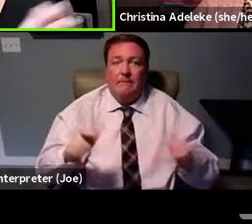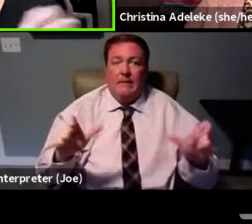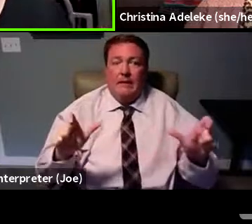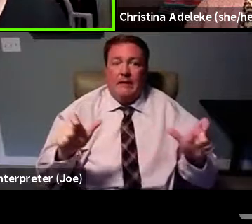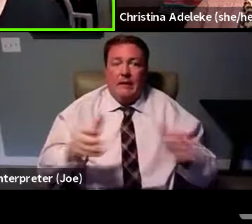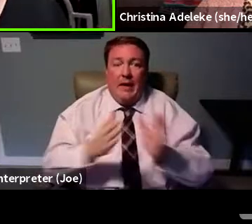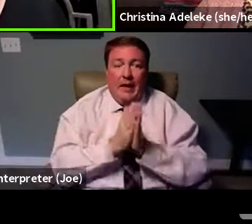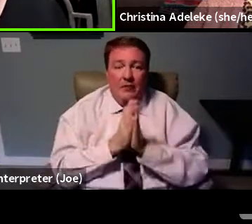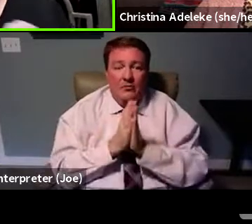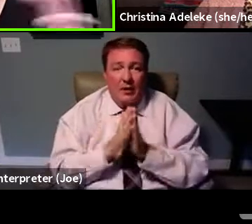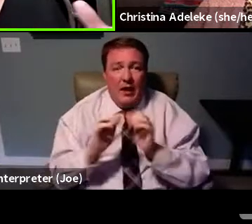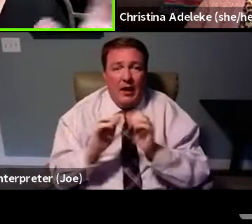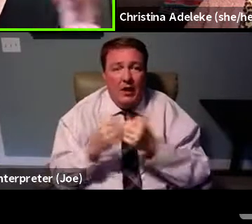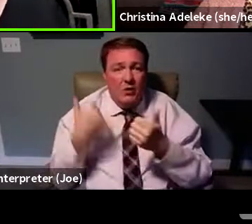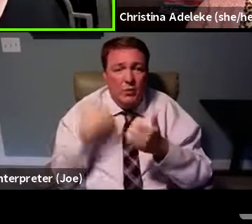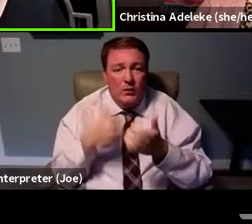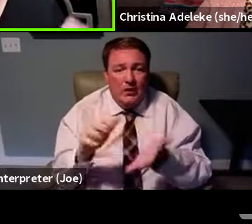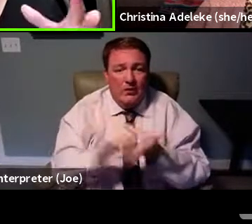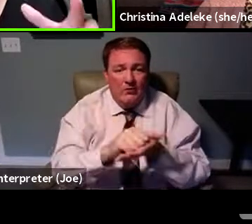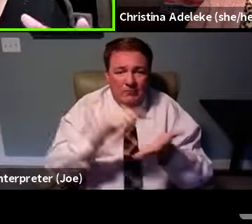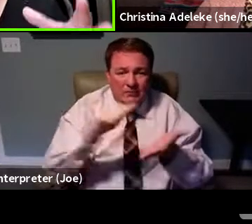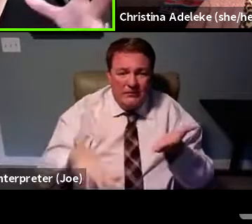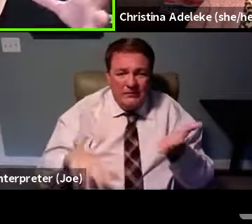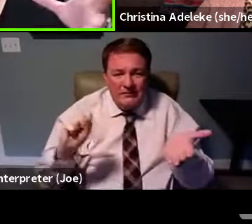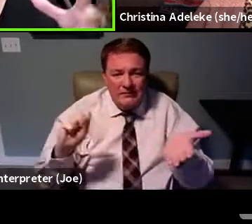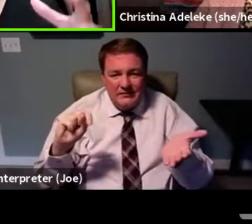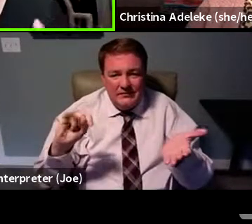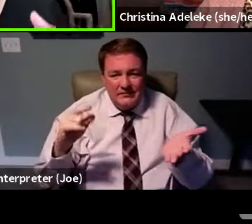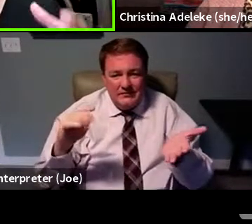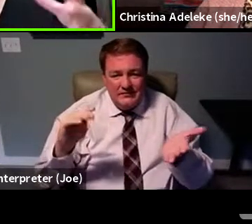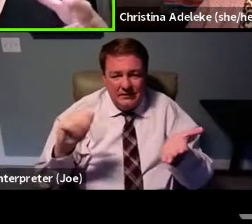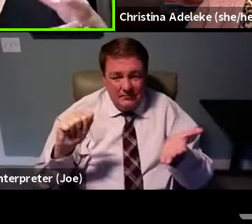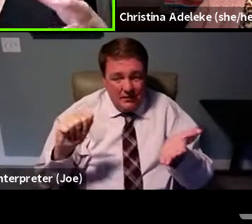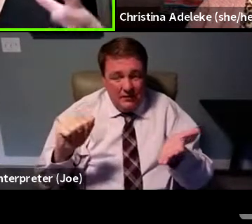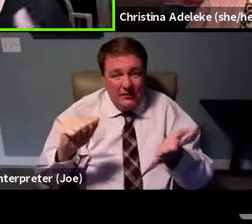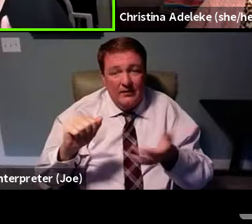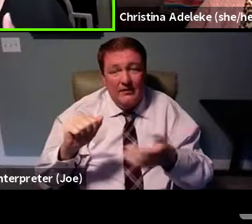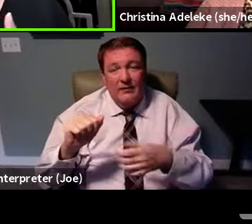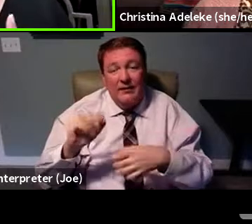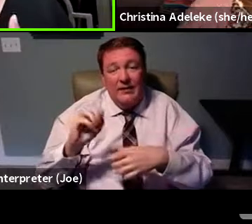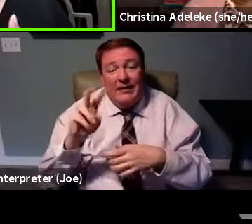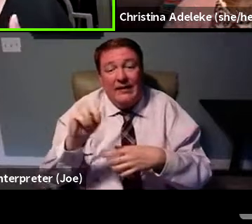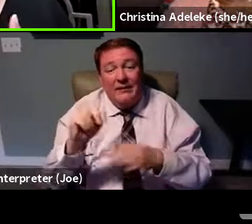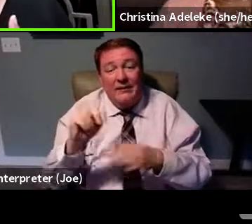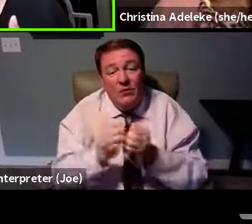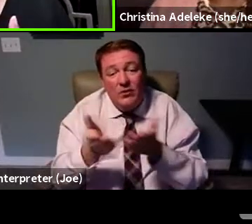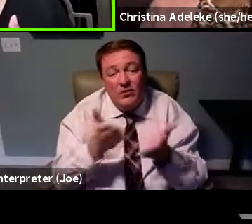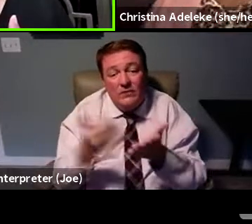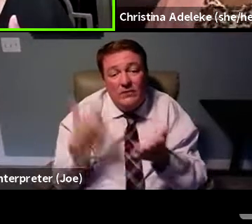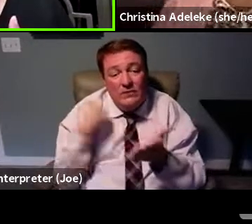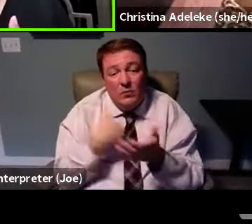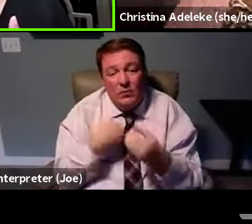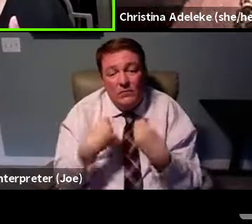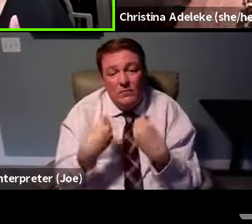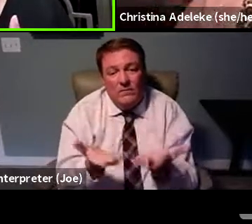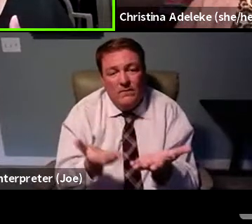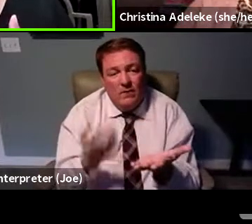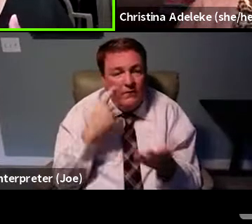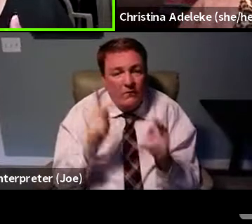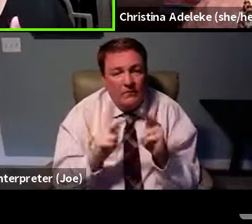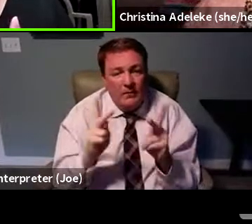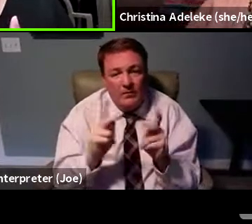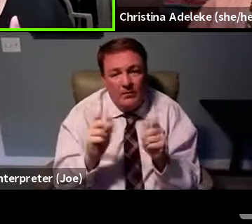how do we eradicate stigma when we're doing all of this, even in the services that are provided for people